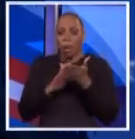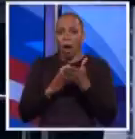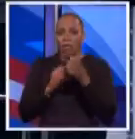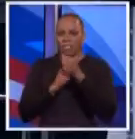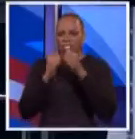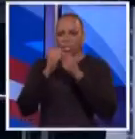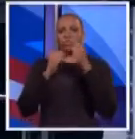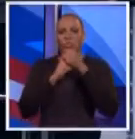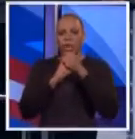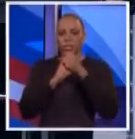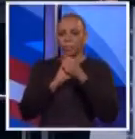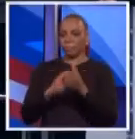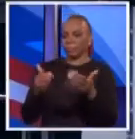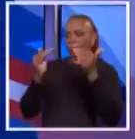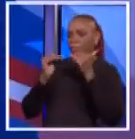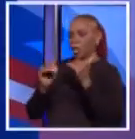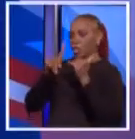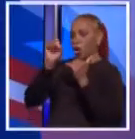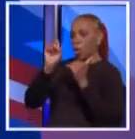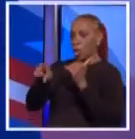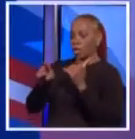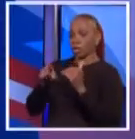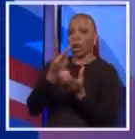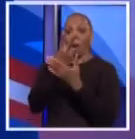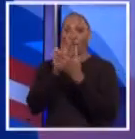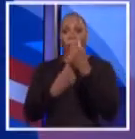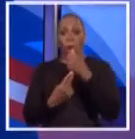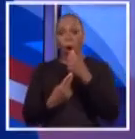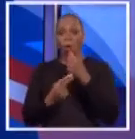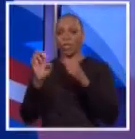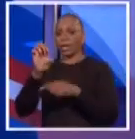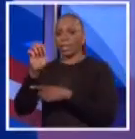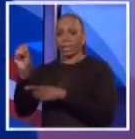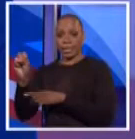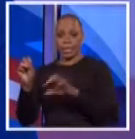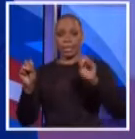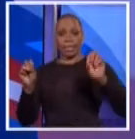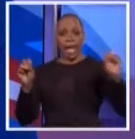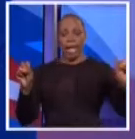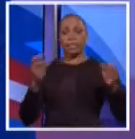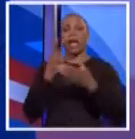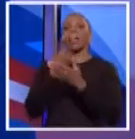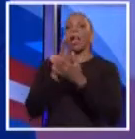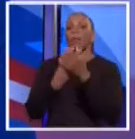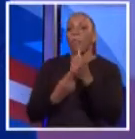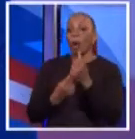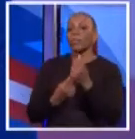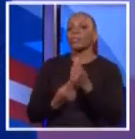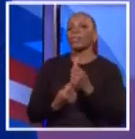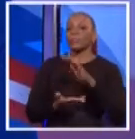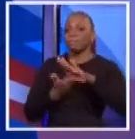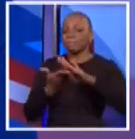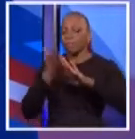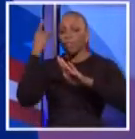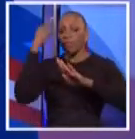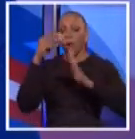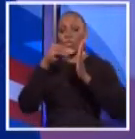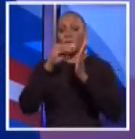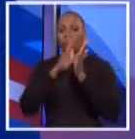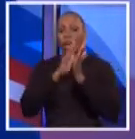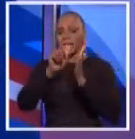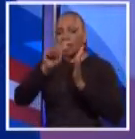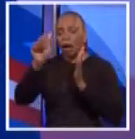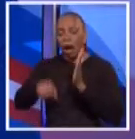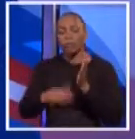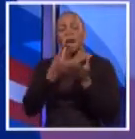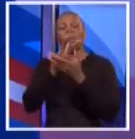Okay, well, the next question is for both of you. Now, you're both running on your records of service in Albany, and you both have